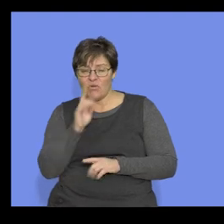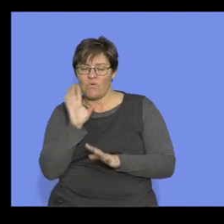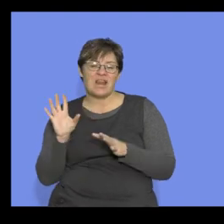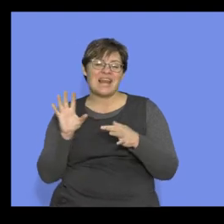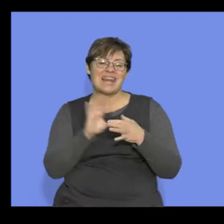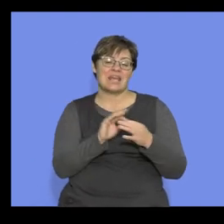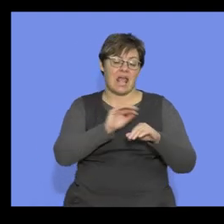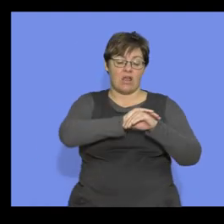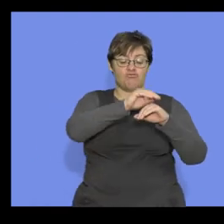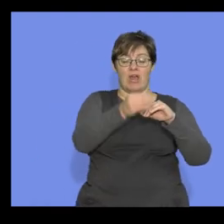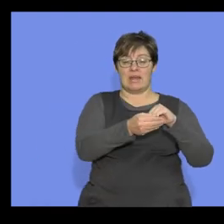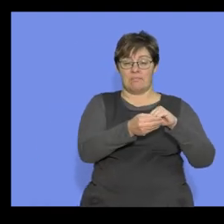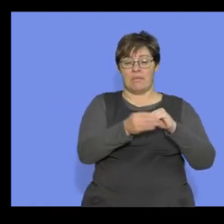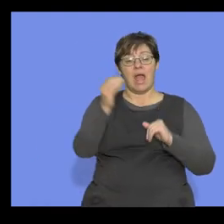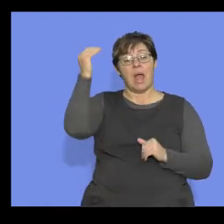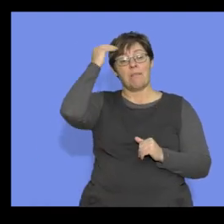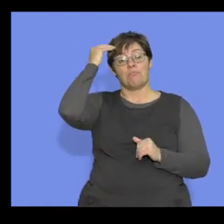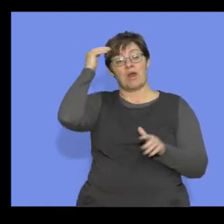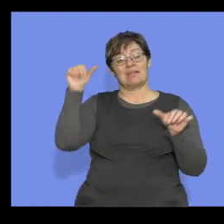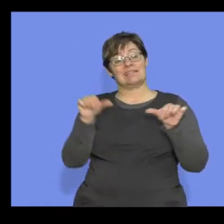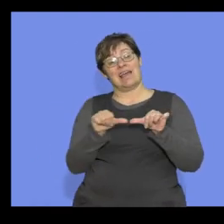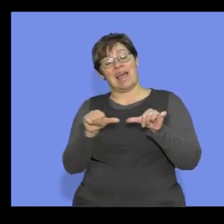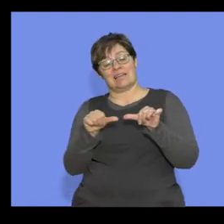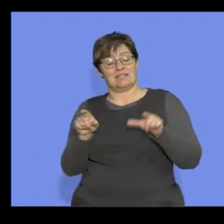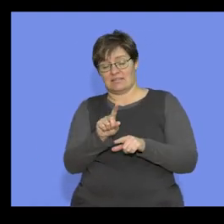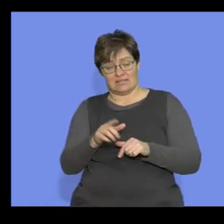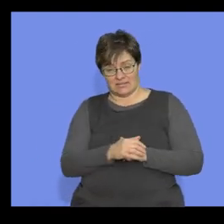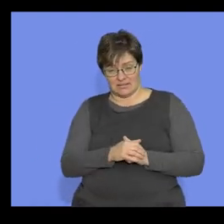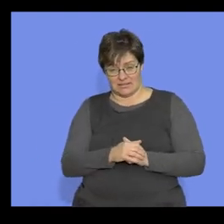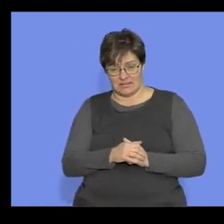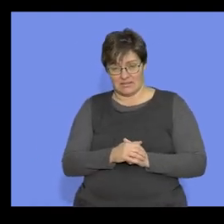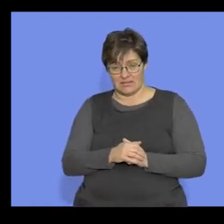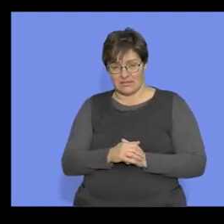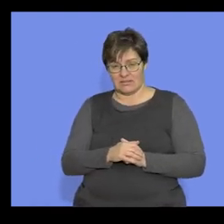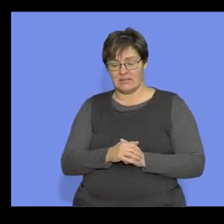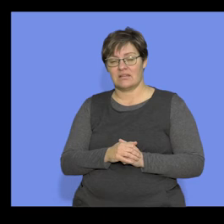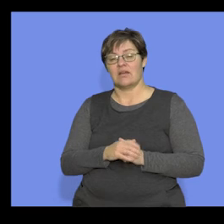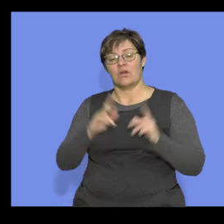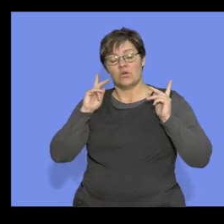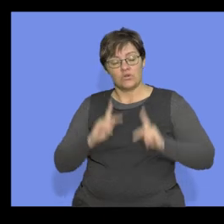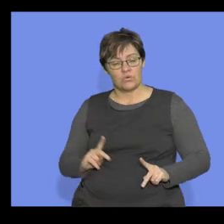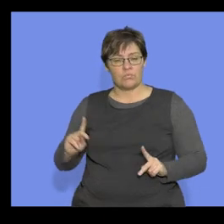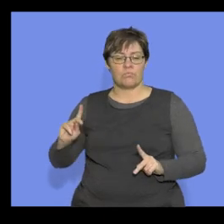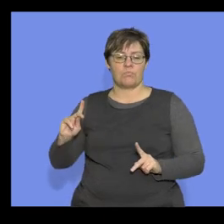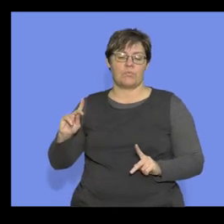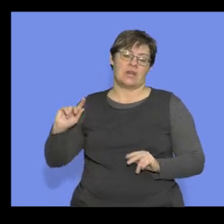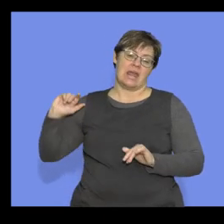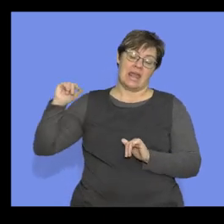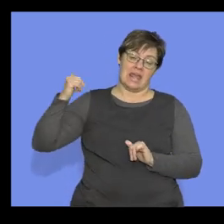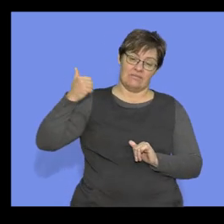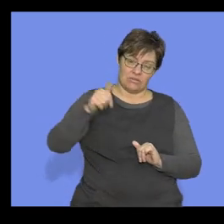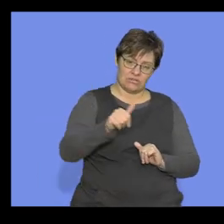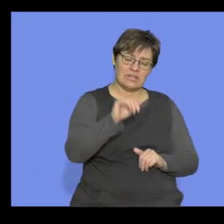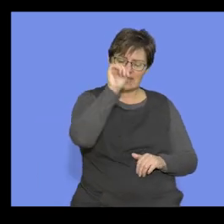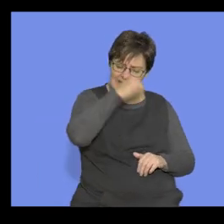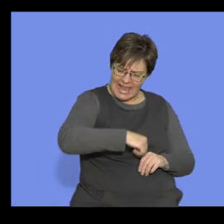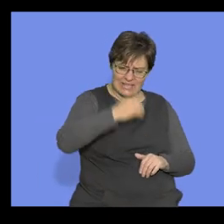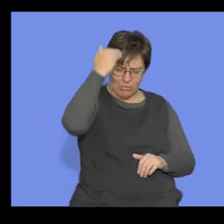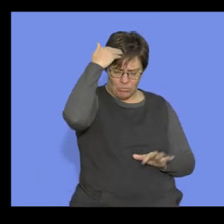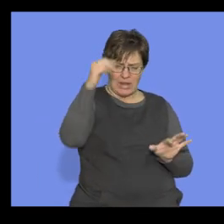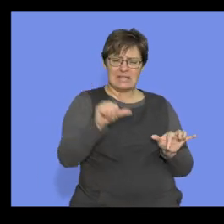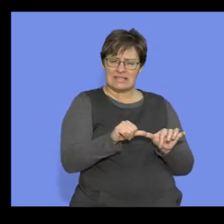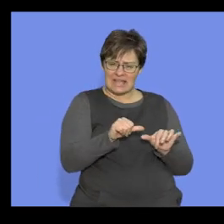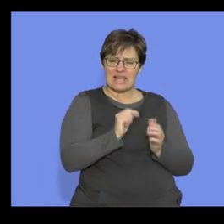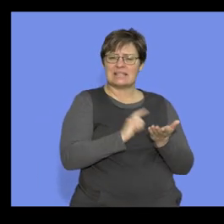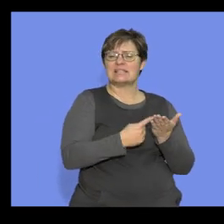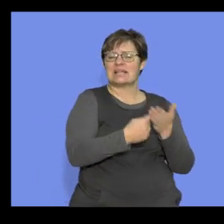Okay, so don't link the cranium and brain size. So here we're looking at the human evolution. Yes, we spoke